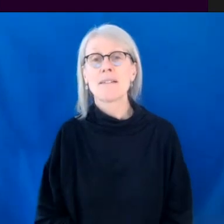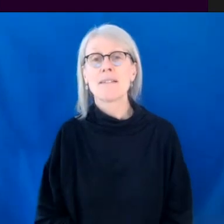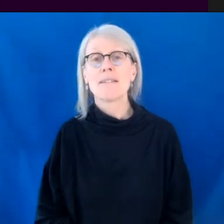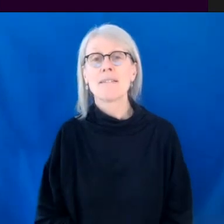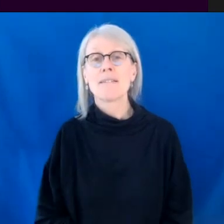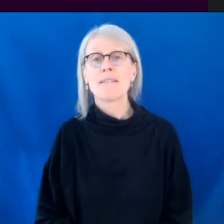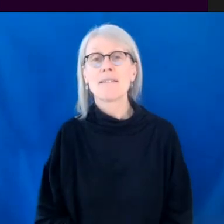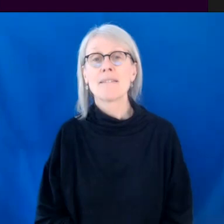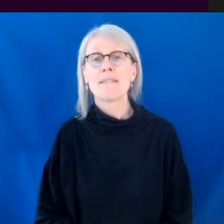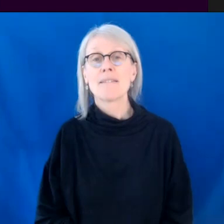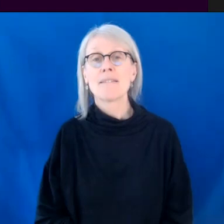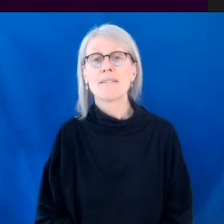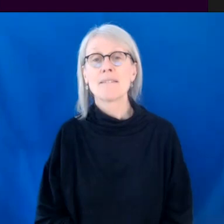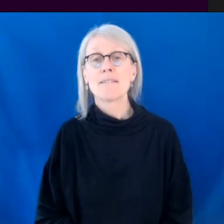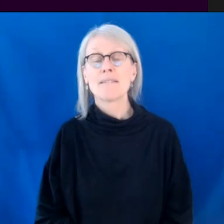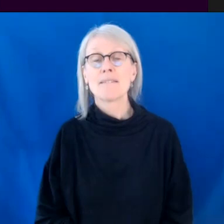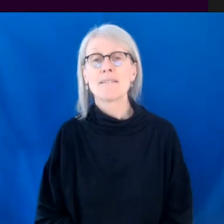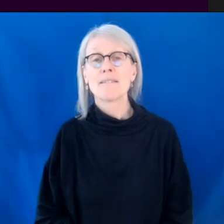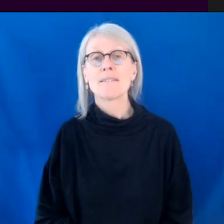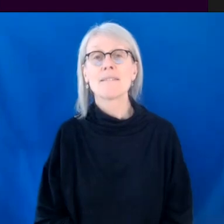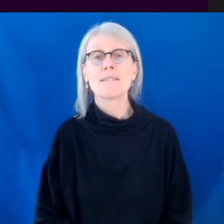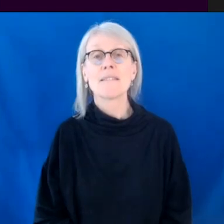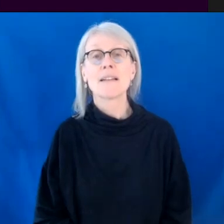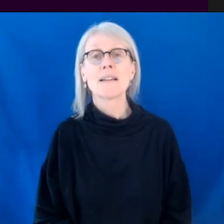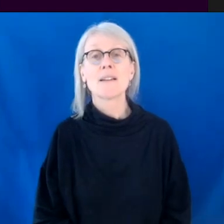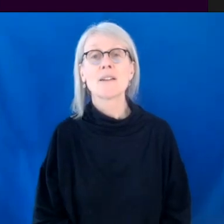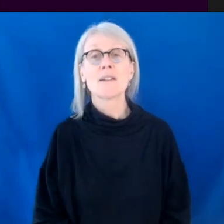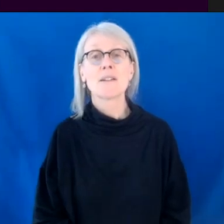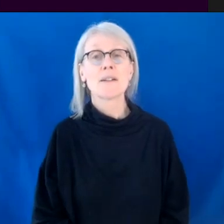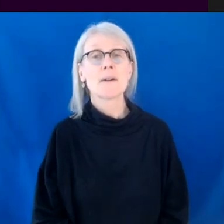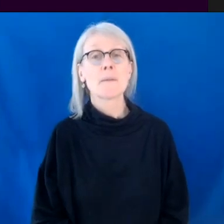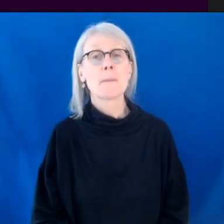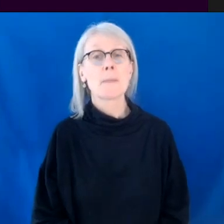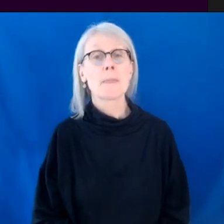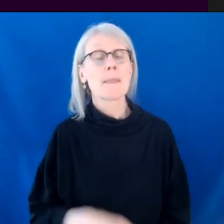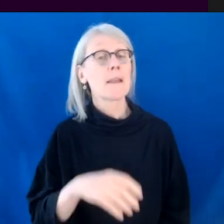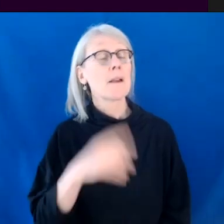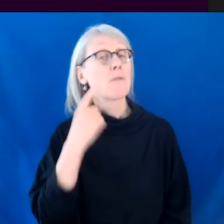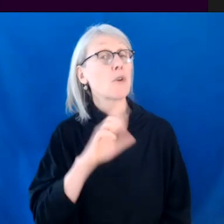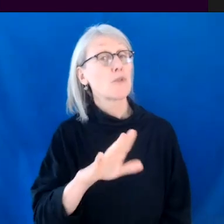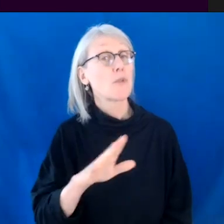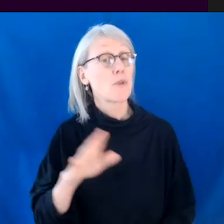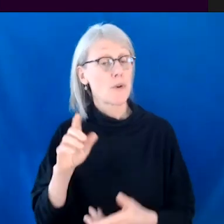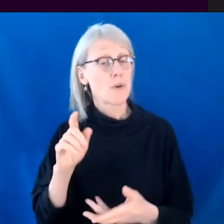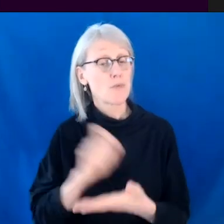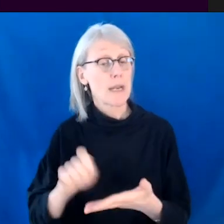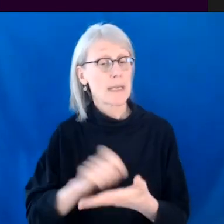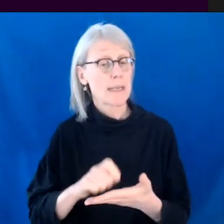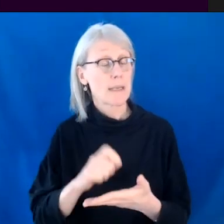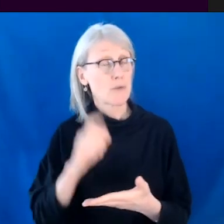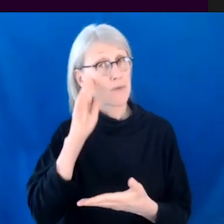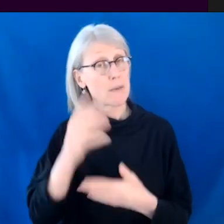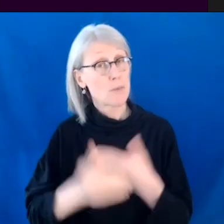Okay. You can take more time with this one, but it is, has grant funding been integral in your content creation process? And do you have any tips for emerging